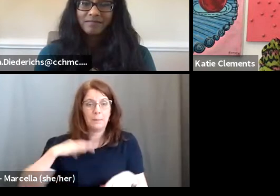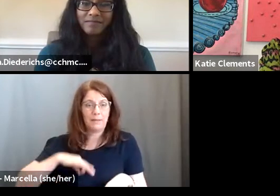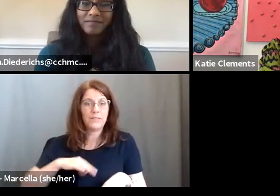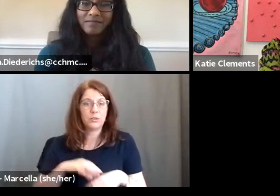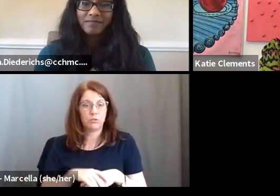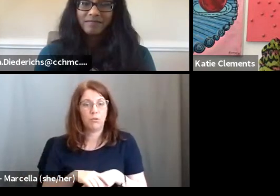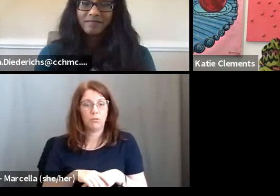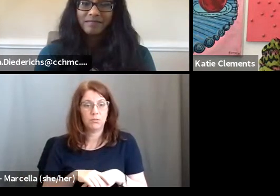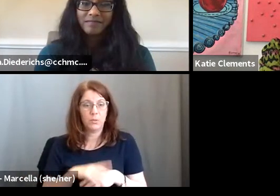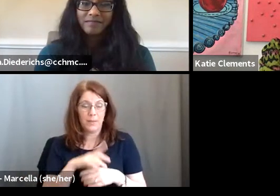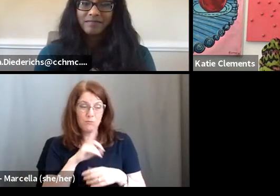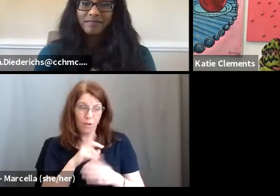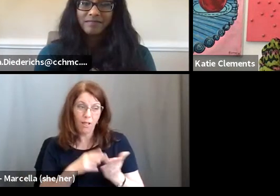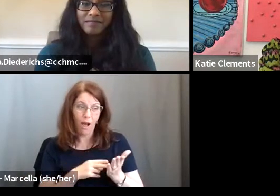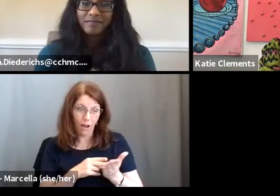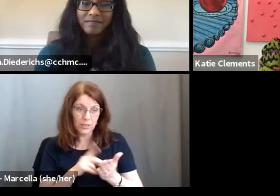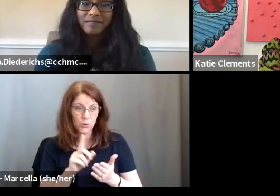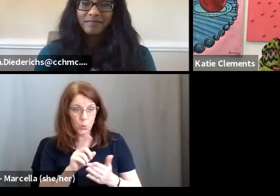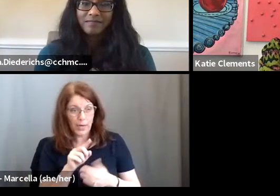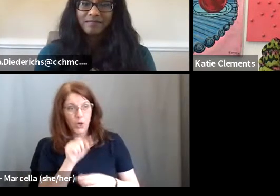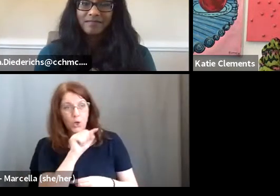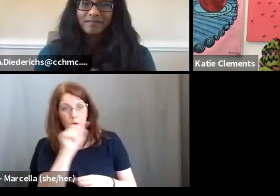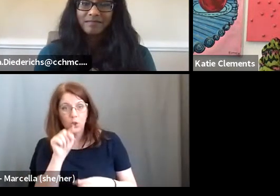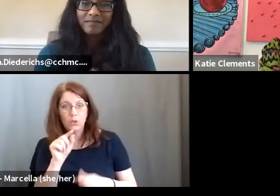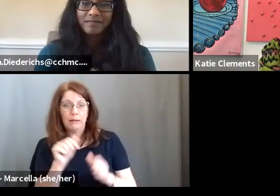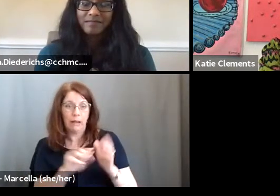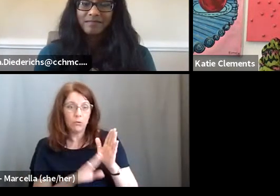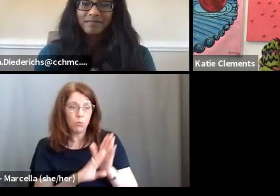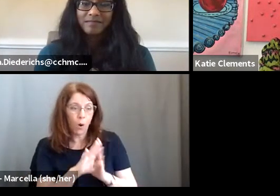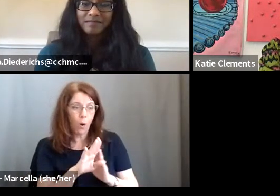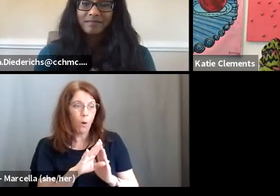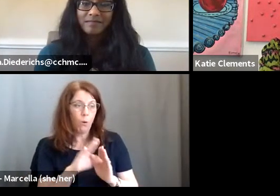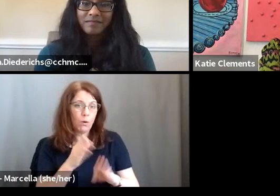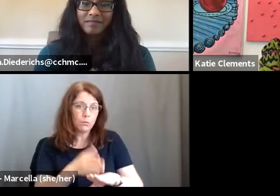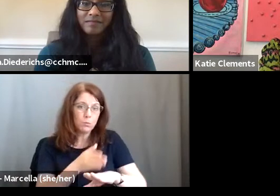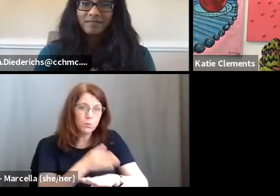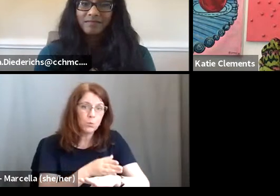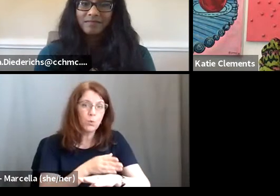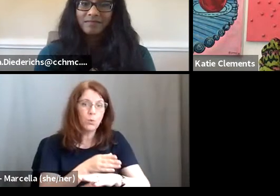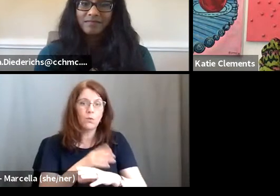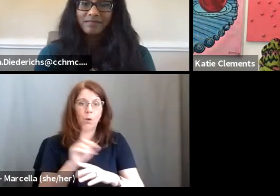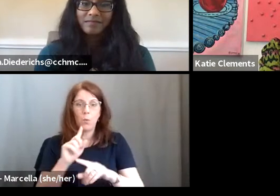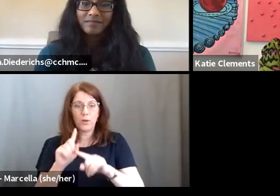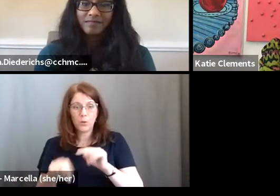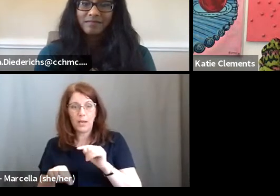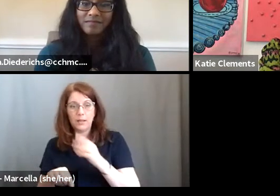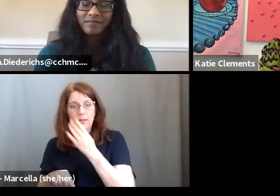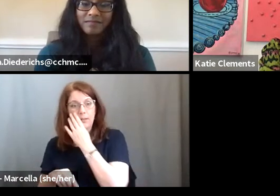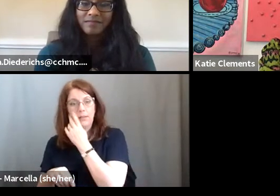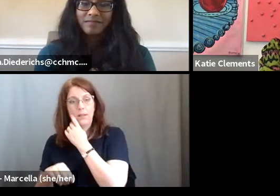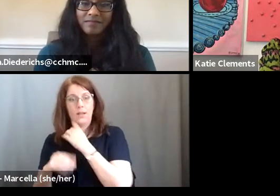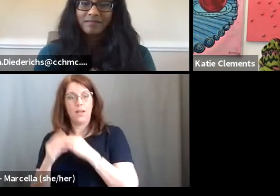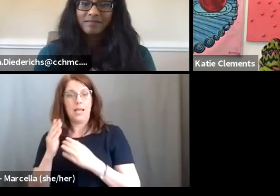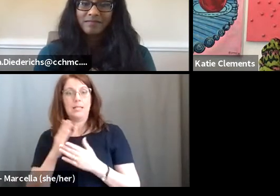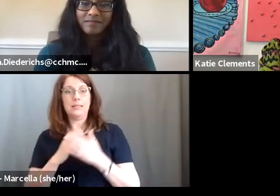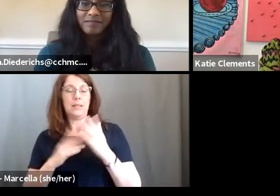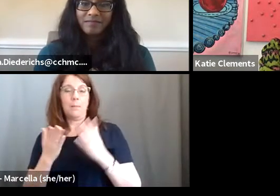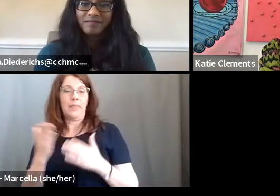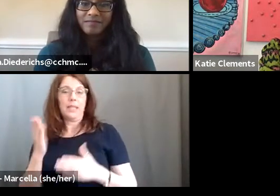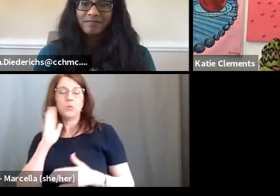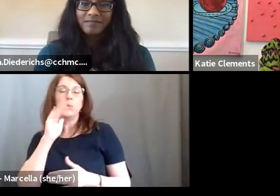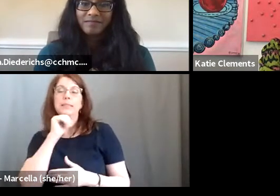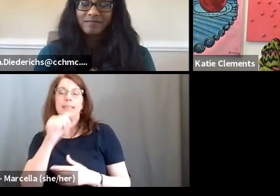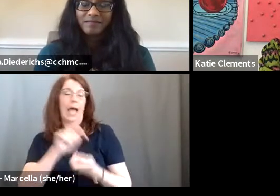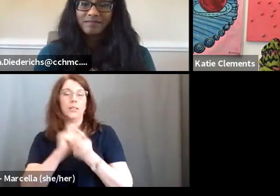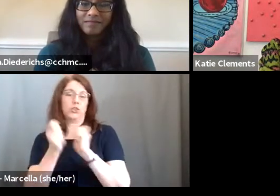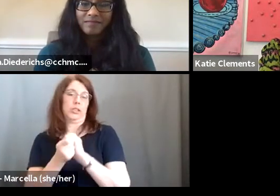real honest of where, where you think you can grow and where you can't. And, um, you know, some, some things are not going to change about certain people. They